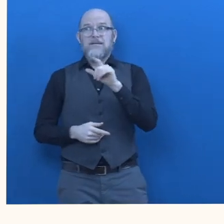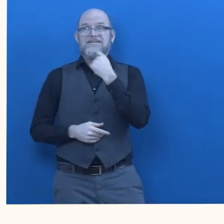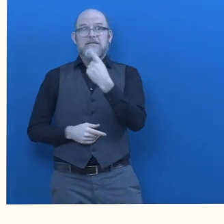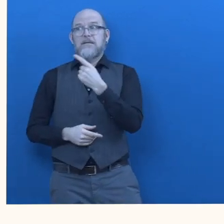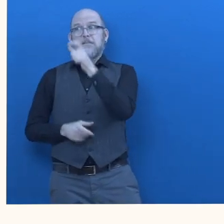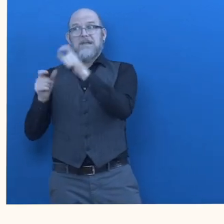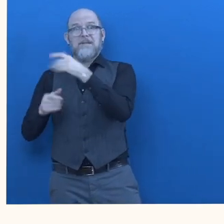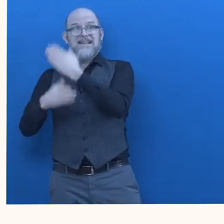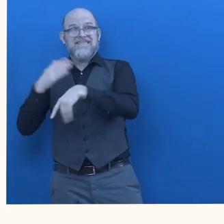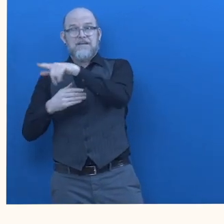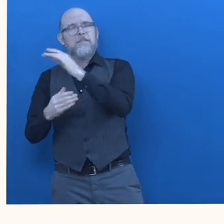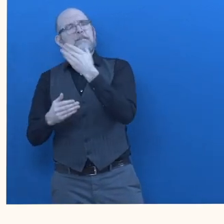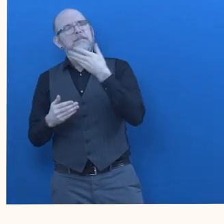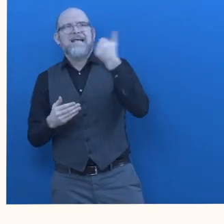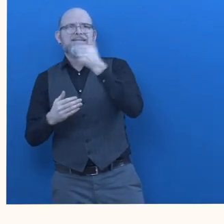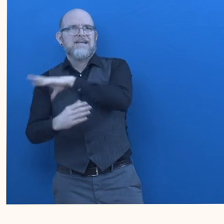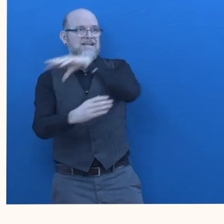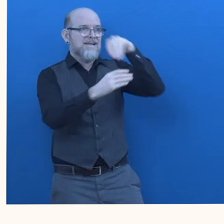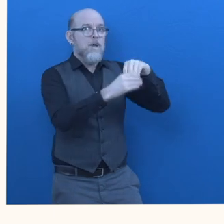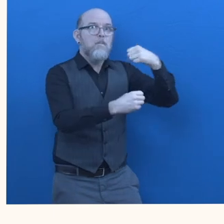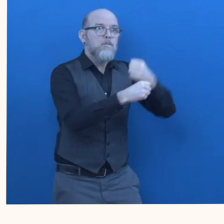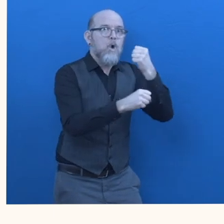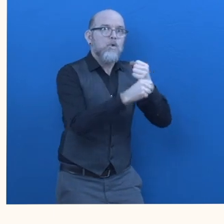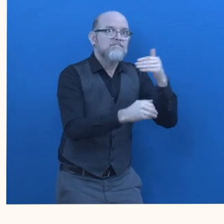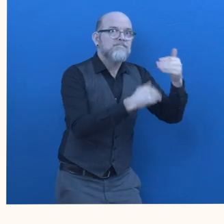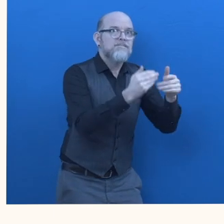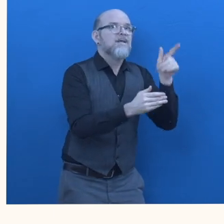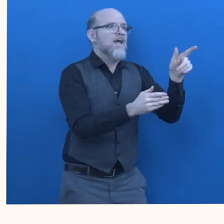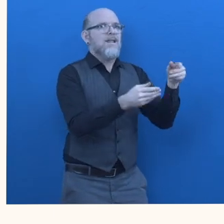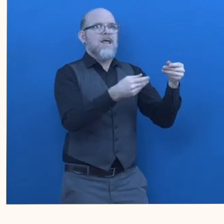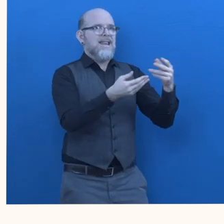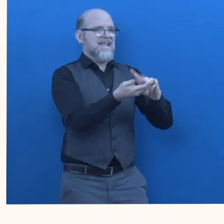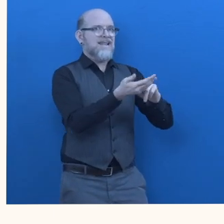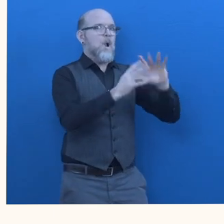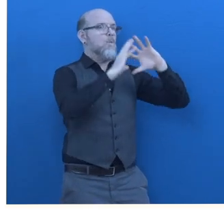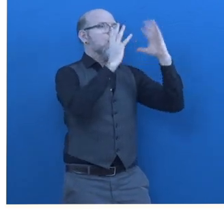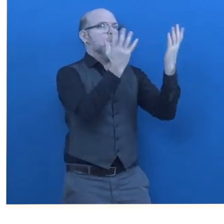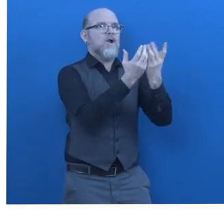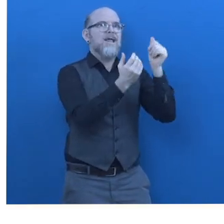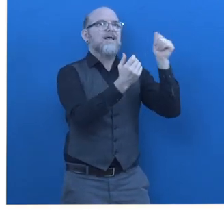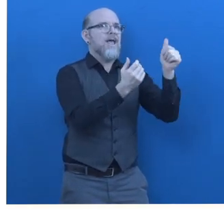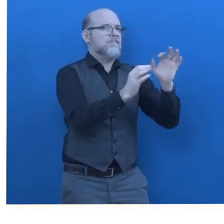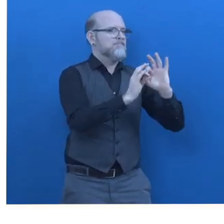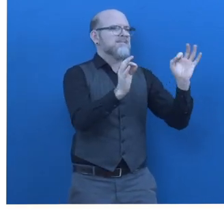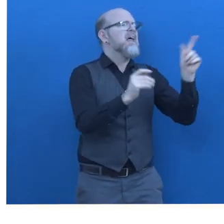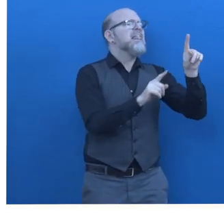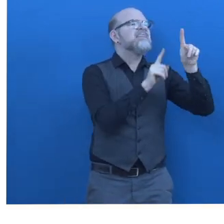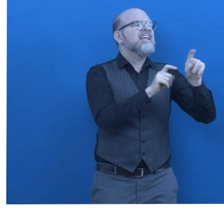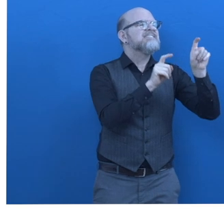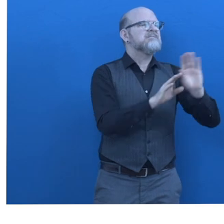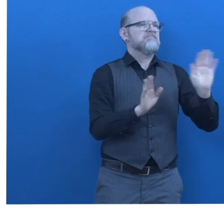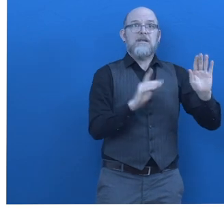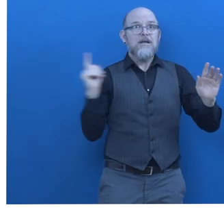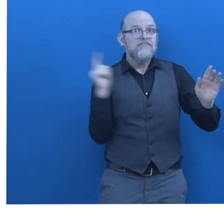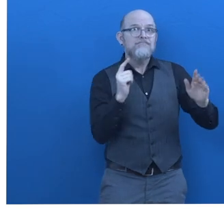participate produce and contribute in the digital world not just test it how did the solution help